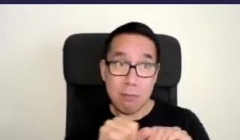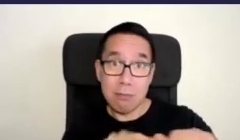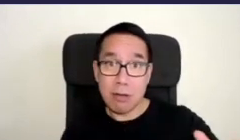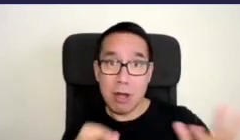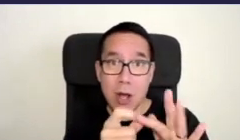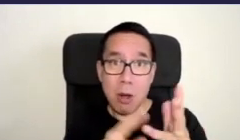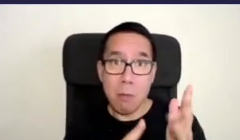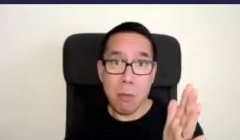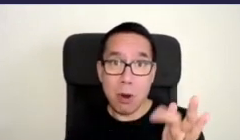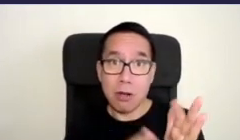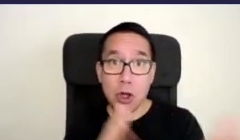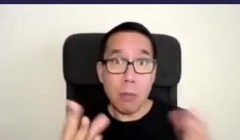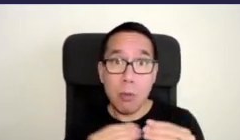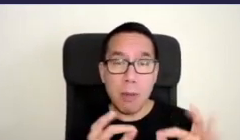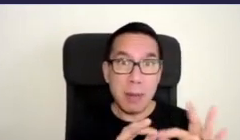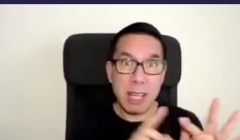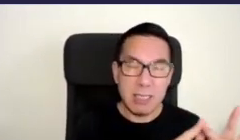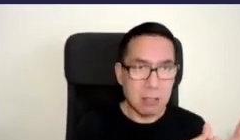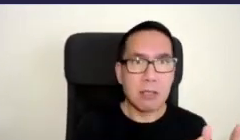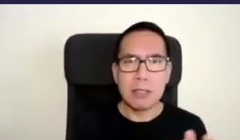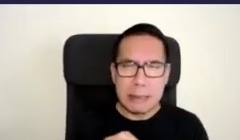beetles bugs spiders